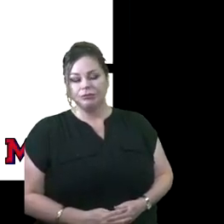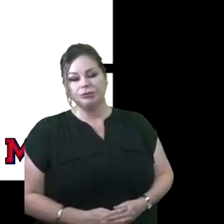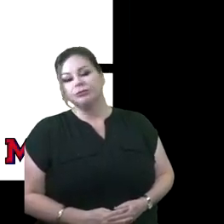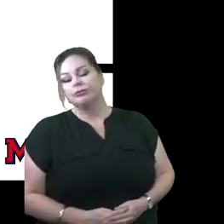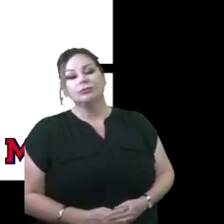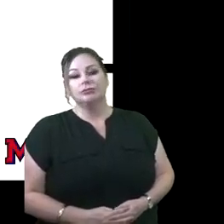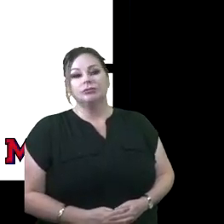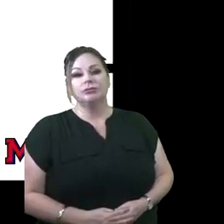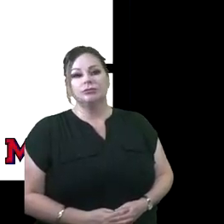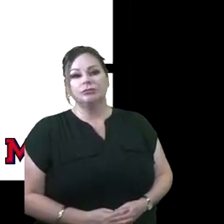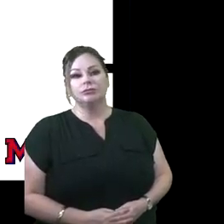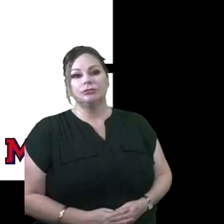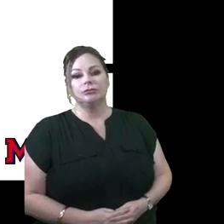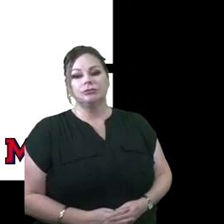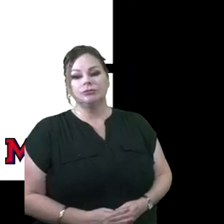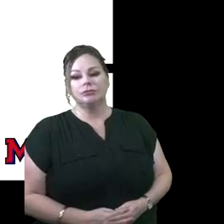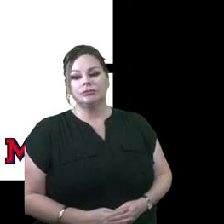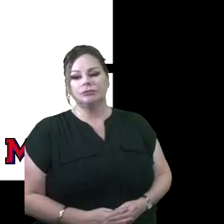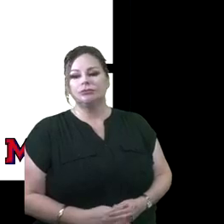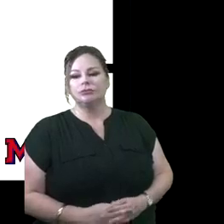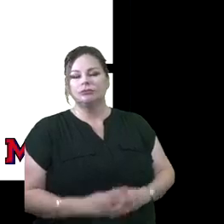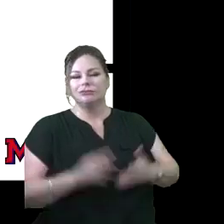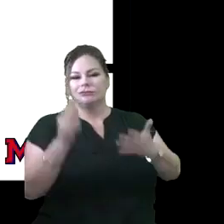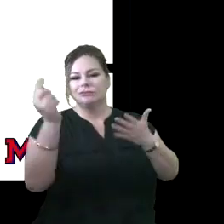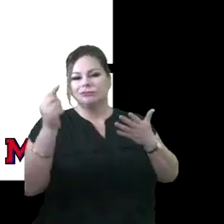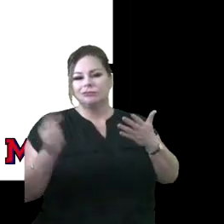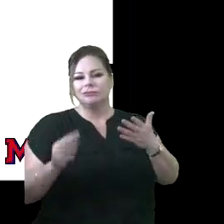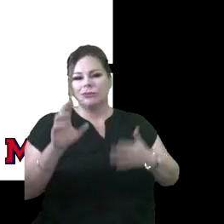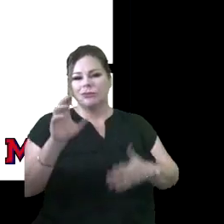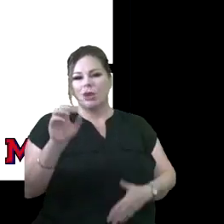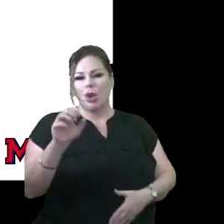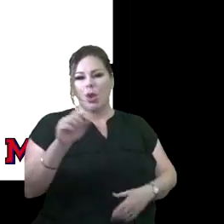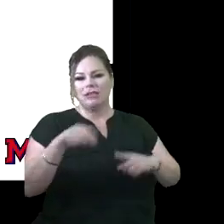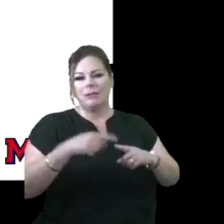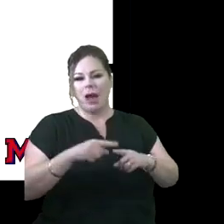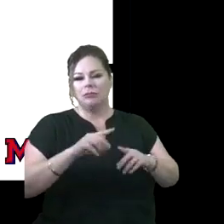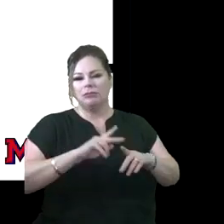And these are just the other codes that speak to professional development as well.